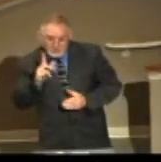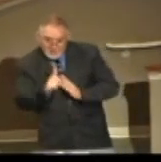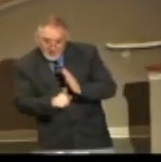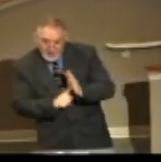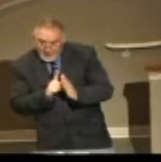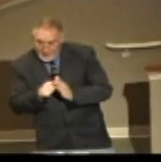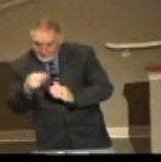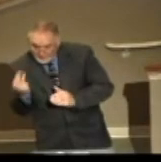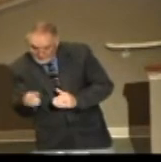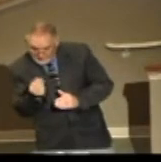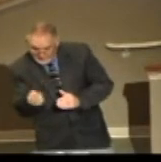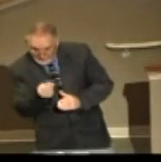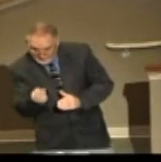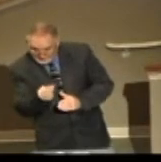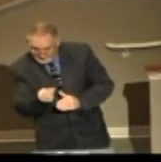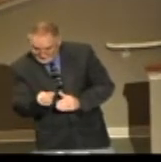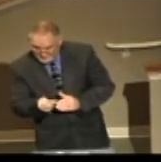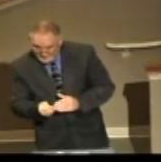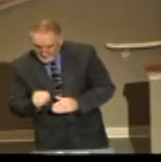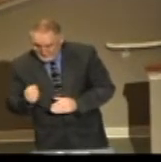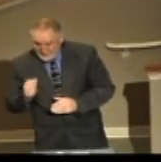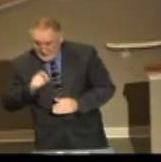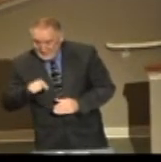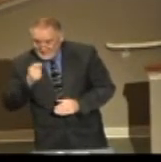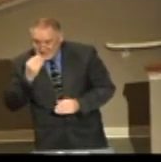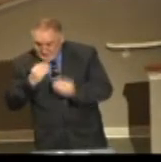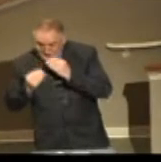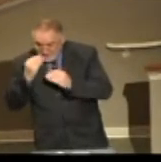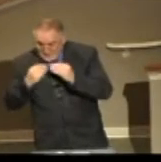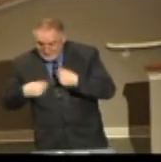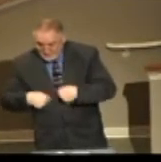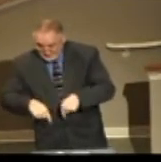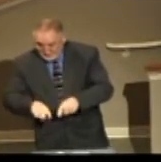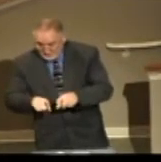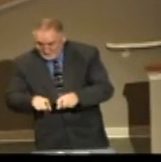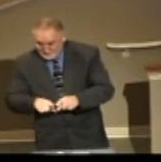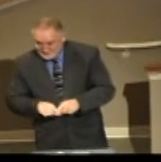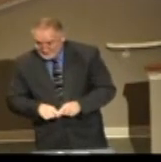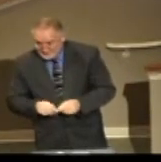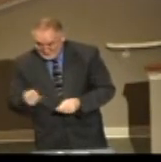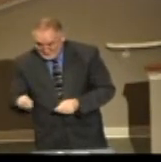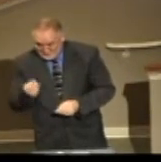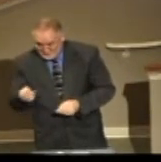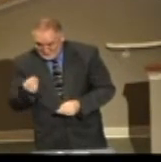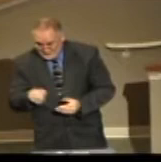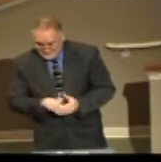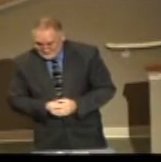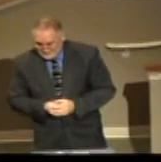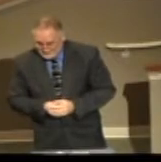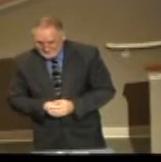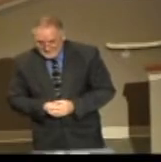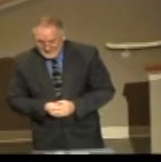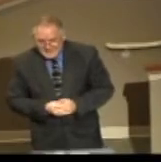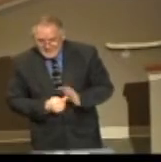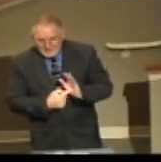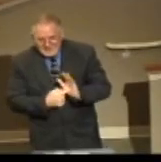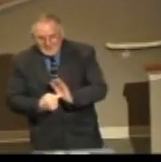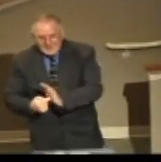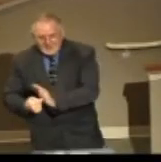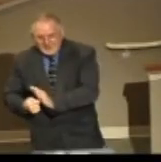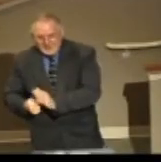I'm only slipping out when I bow my head to pray, okay? This is for the sake of illustration this morning. Can you see these? What are these?